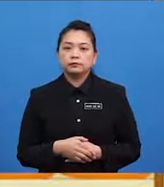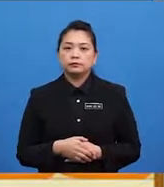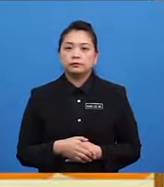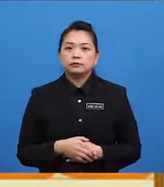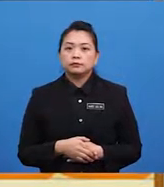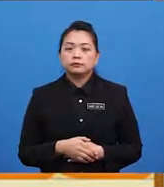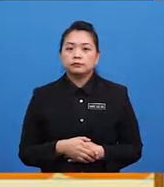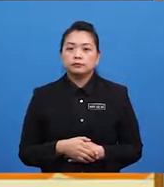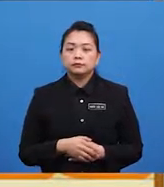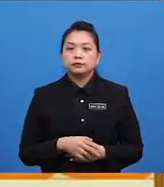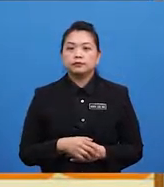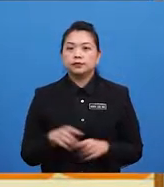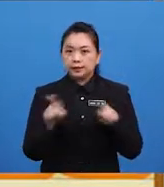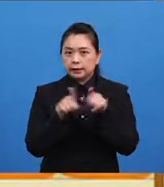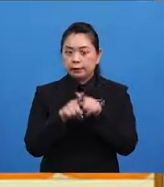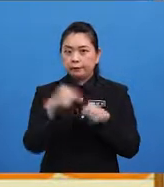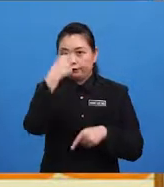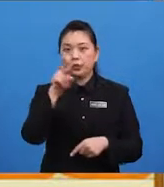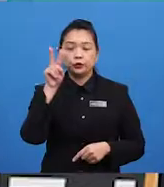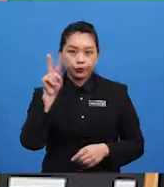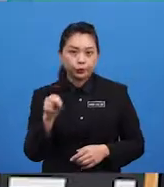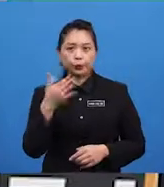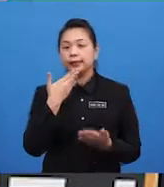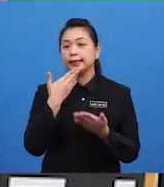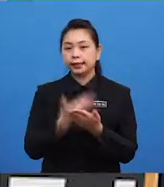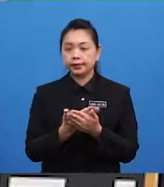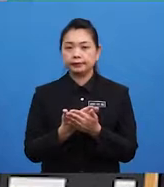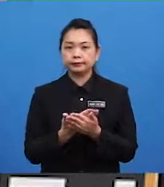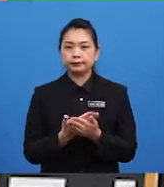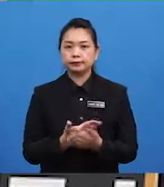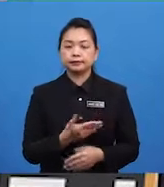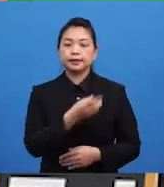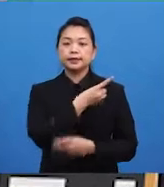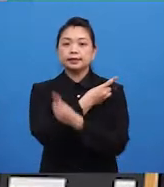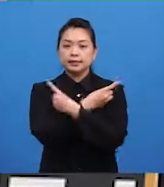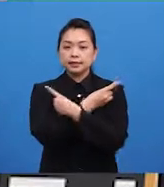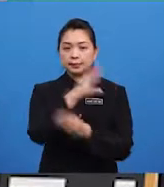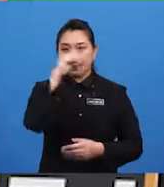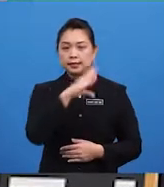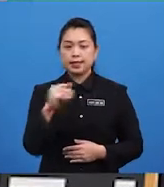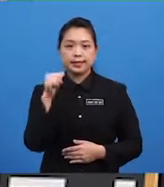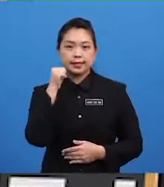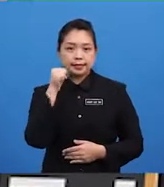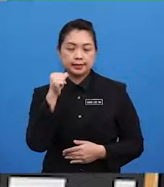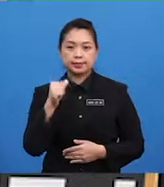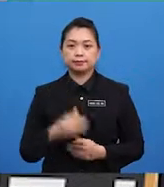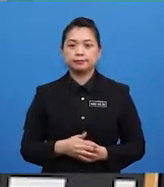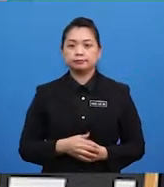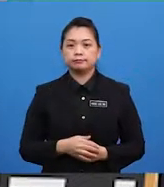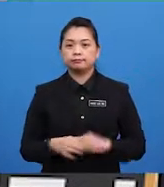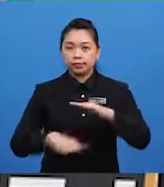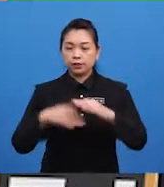about no thank you. Dear boys and girls, based on my experience,